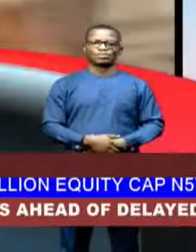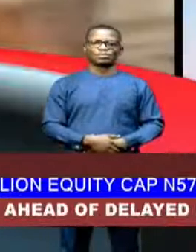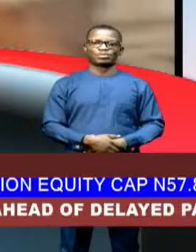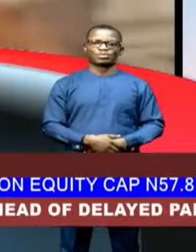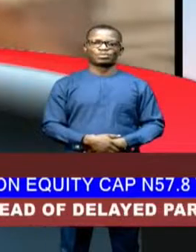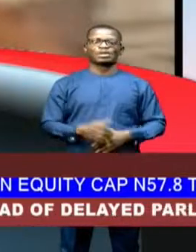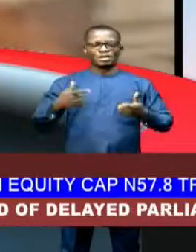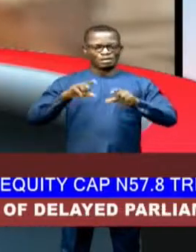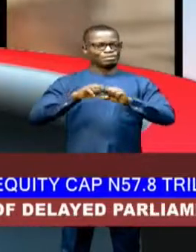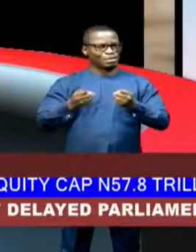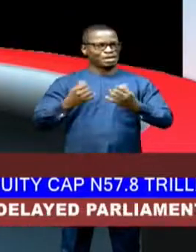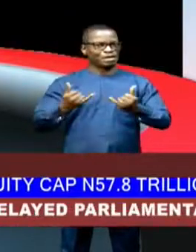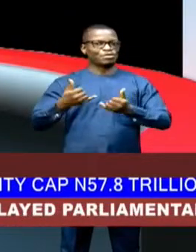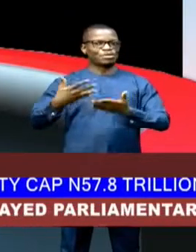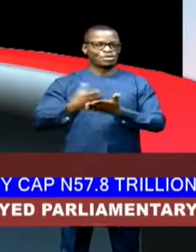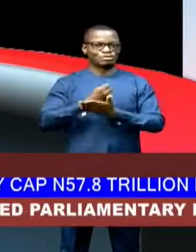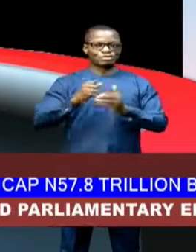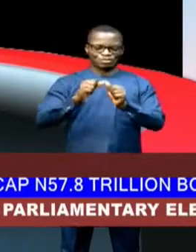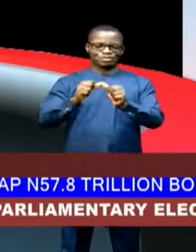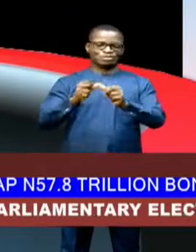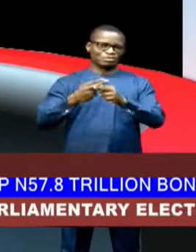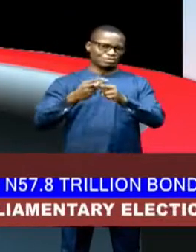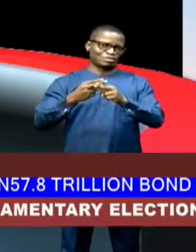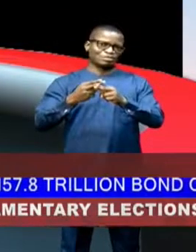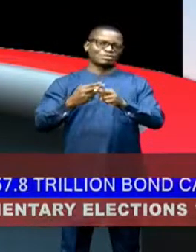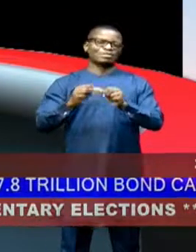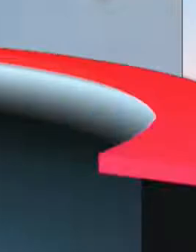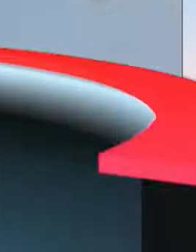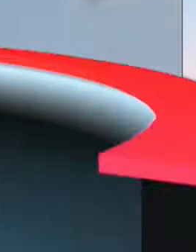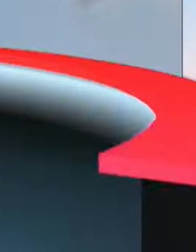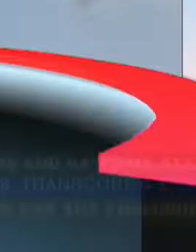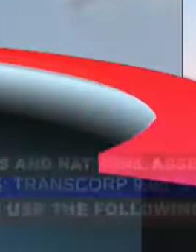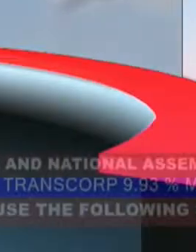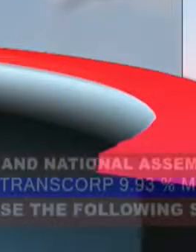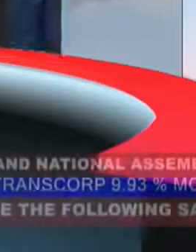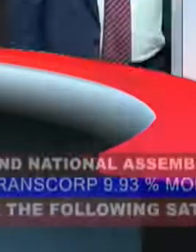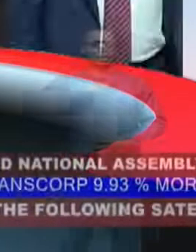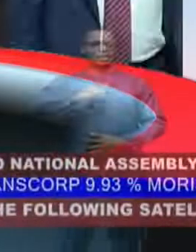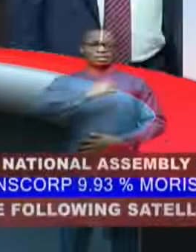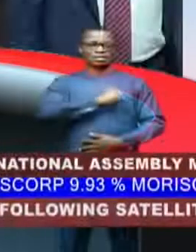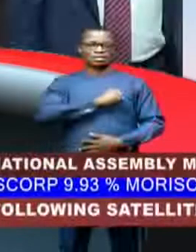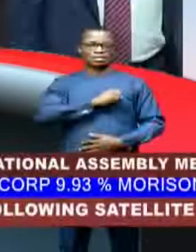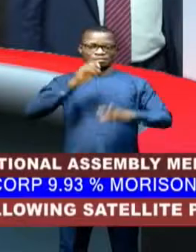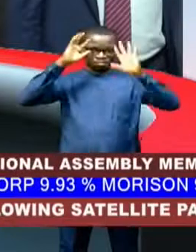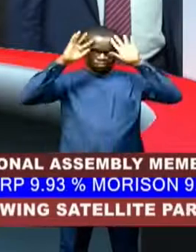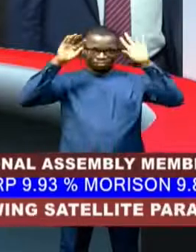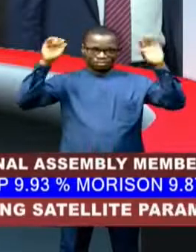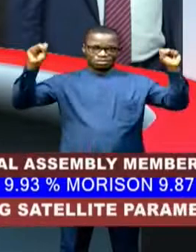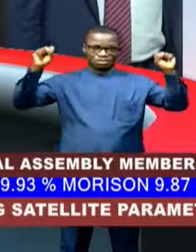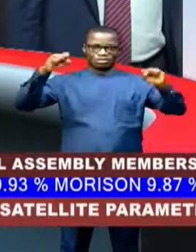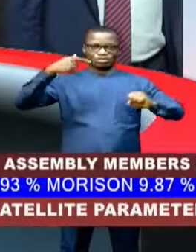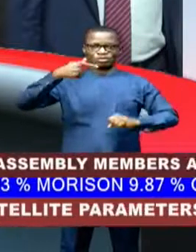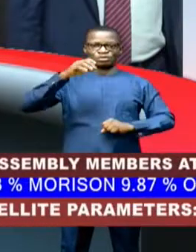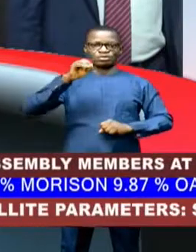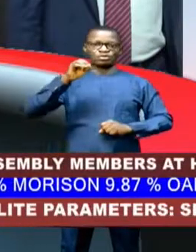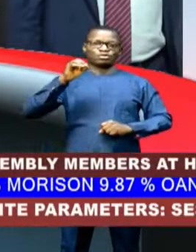Let's take a break. The news will continue shortly after this break. Do stay with us. Senate President Goswilakbabu is seeking his people's